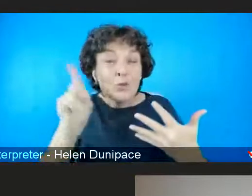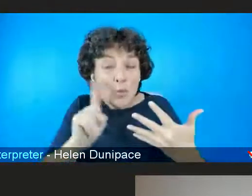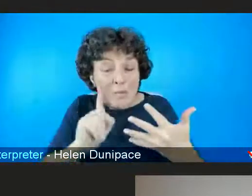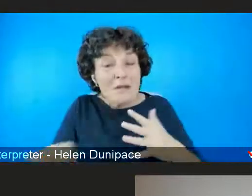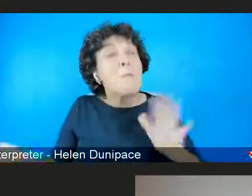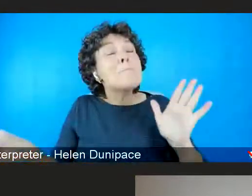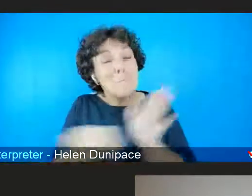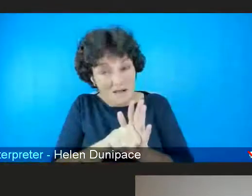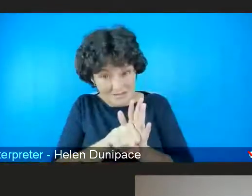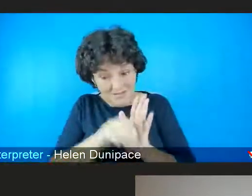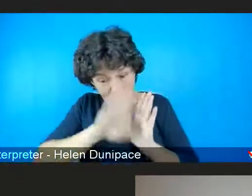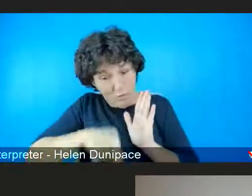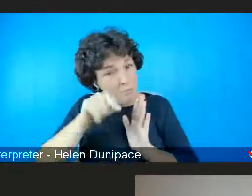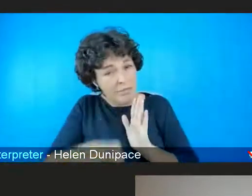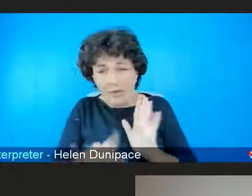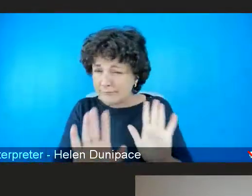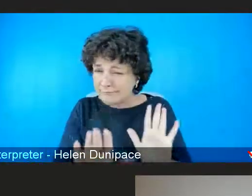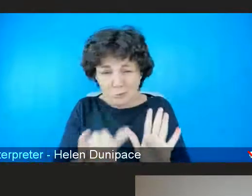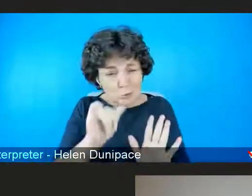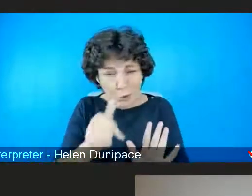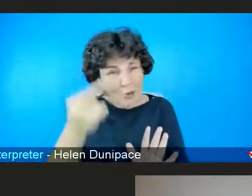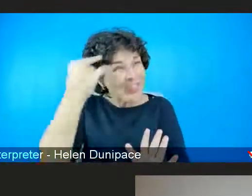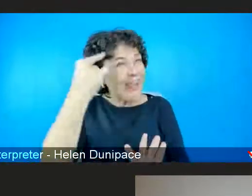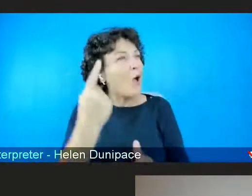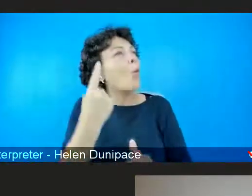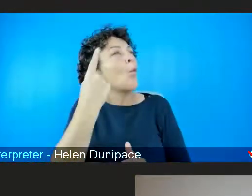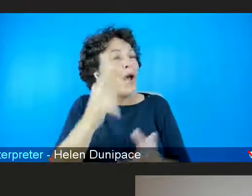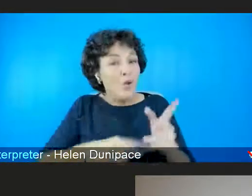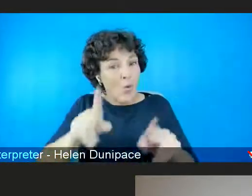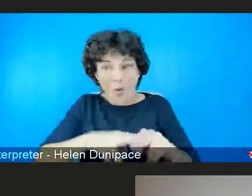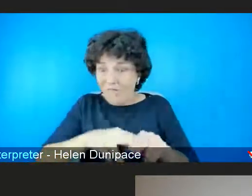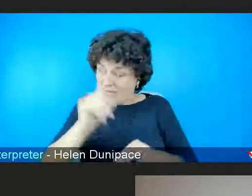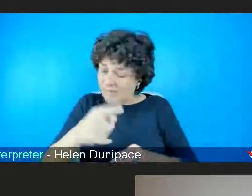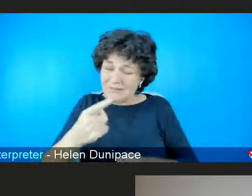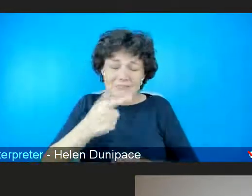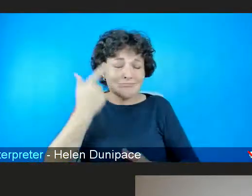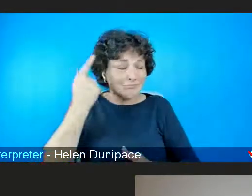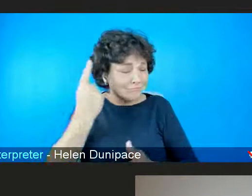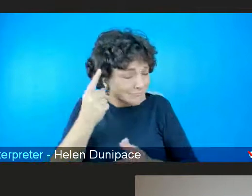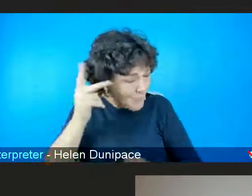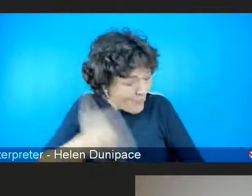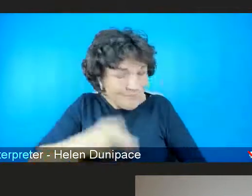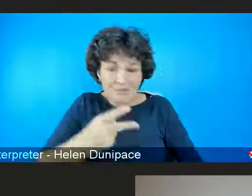not individual incidents. This is something that needs persistence of approach to address it.